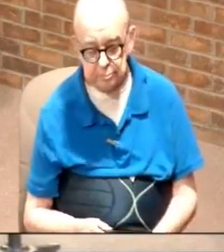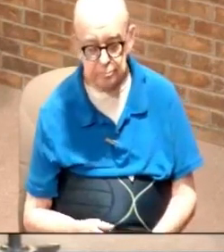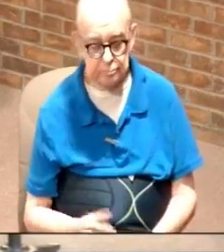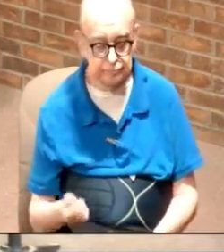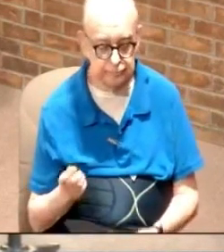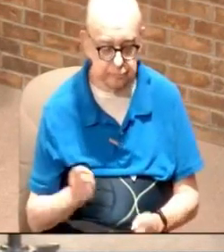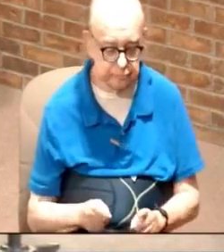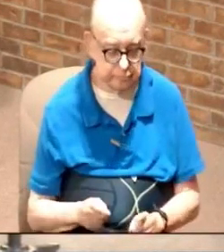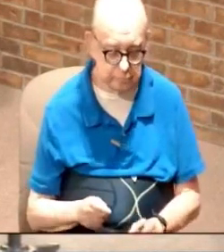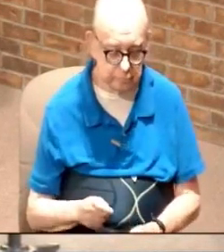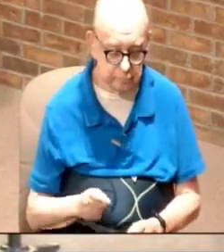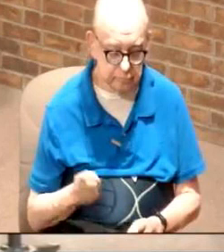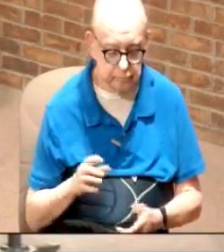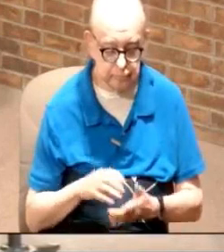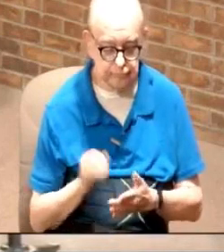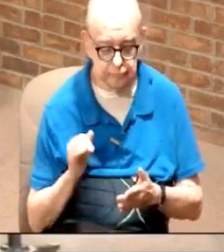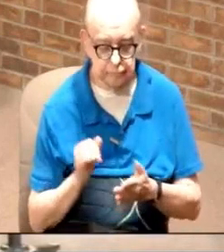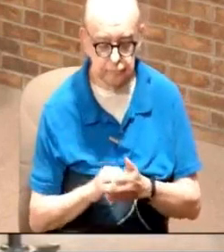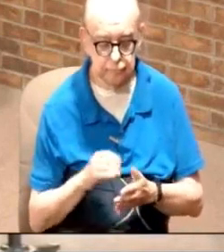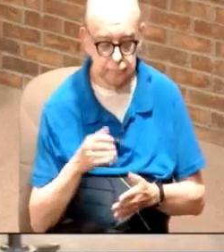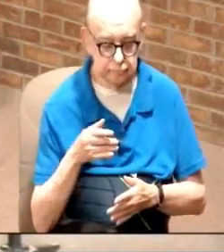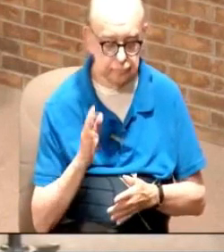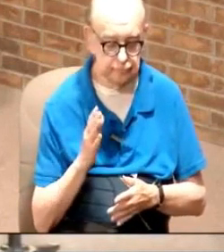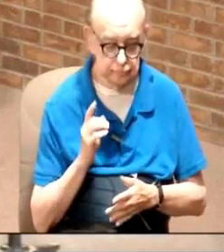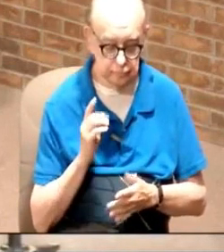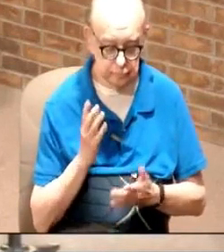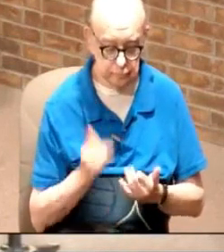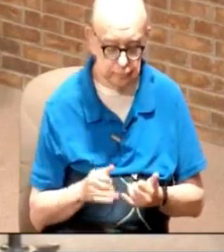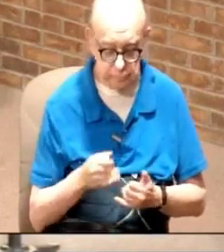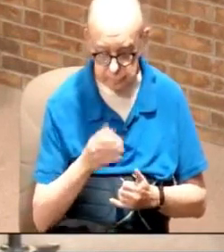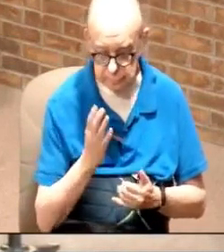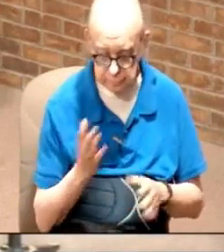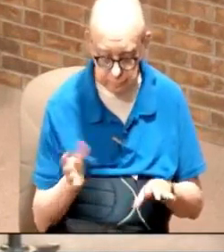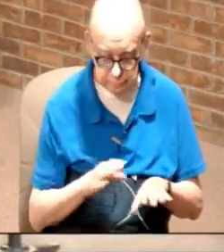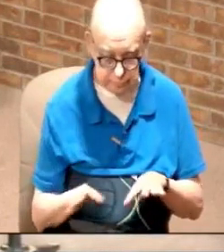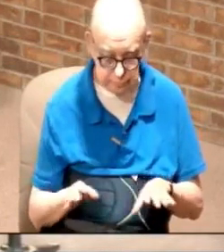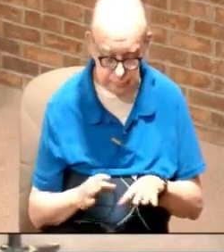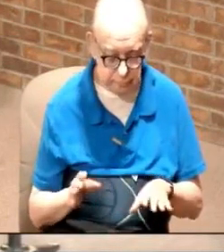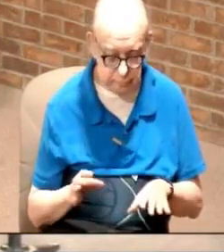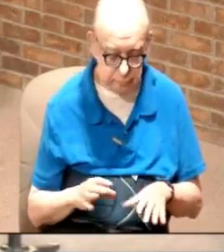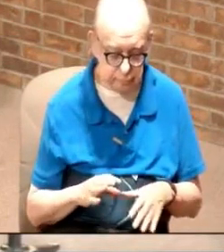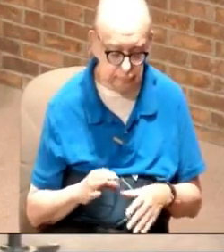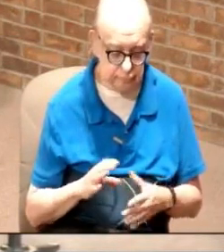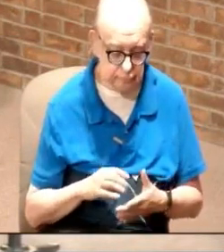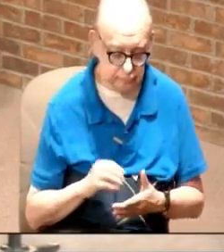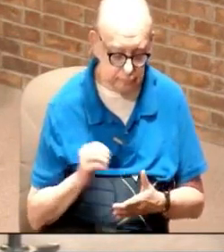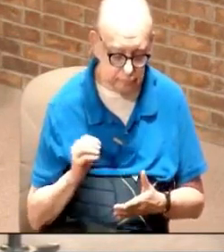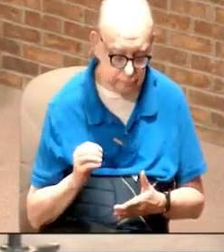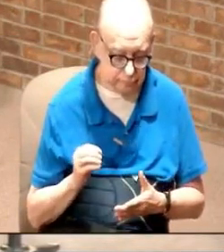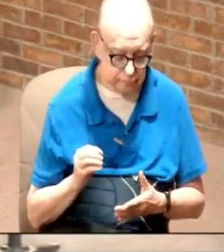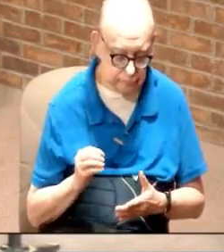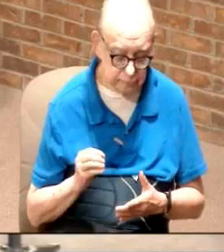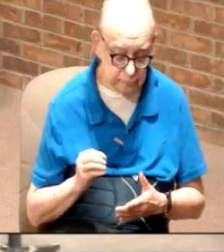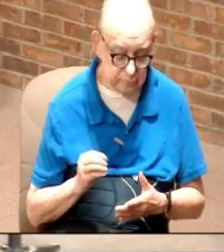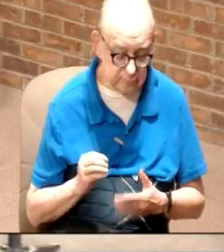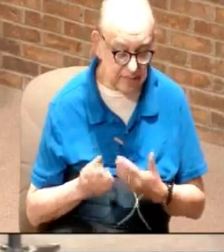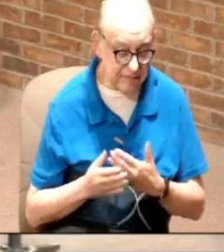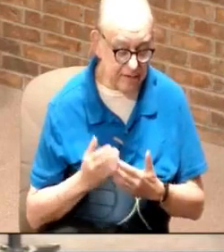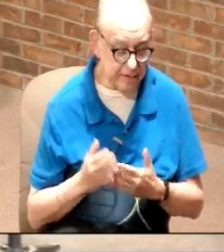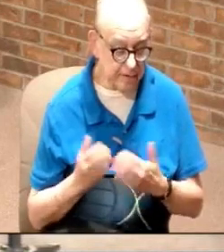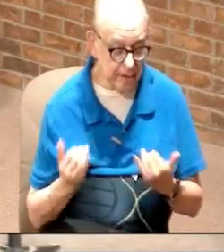and when I find out that yes this is what you want me to do God I find out the path gets a little bit easier